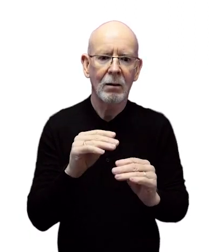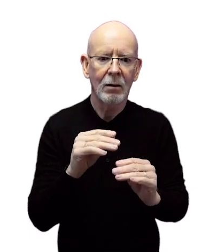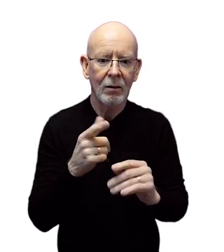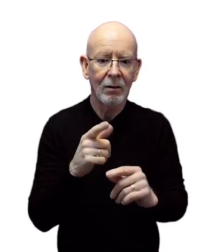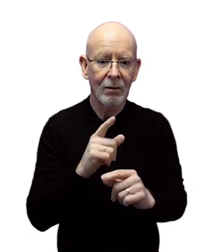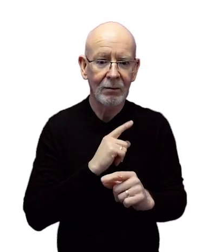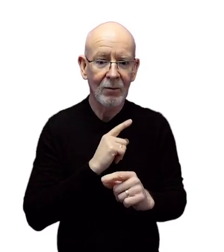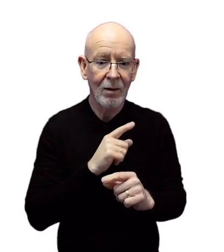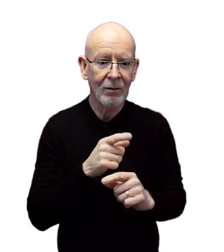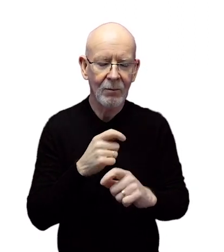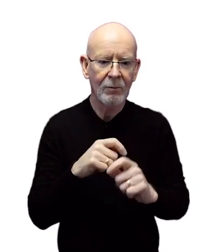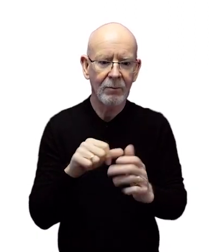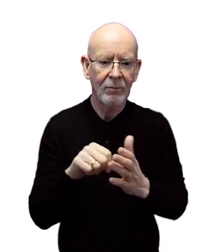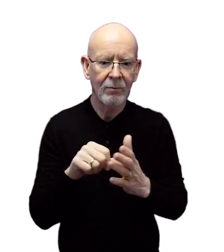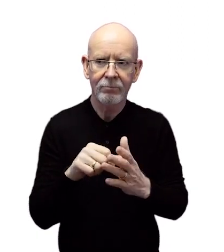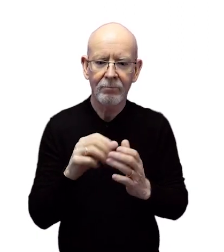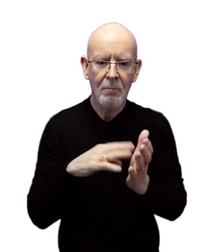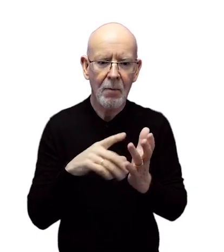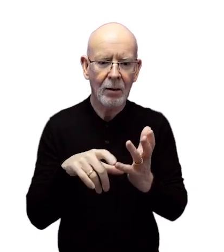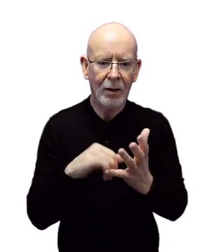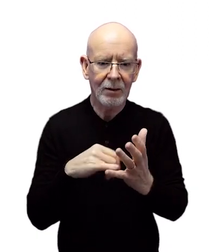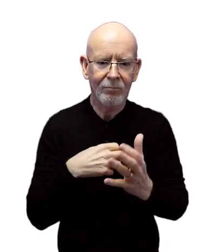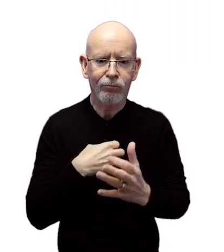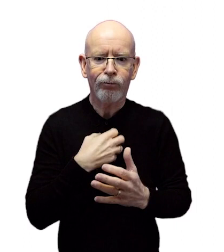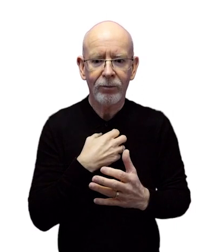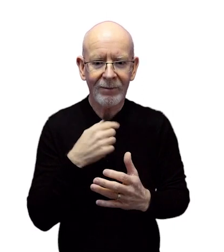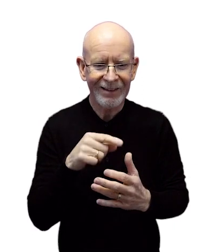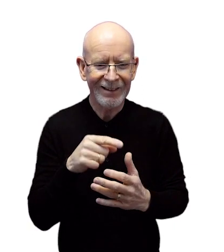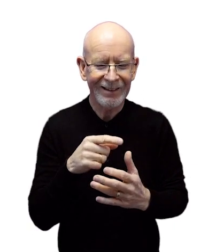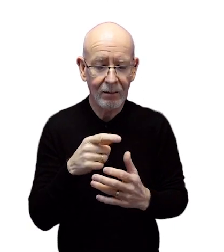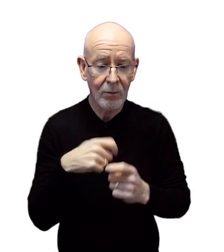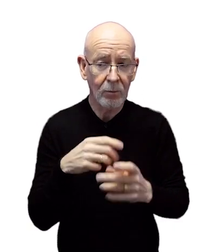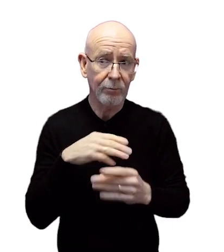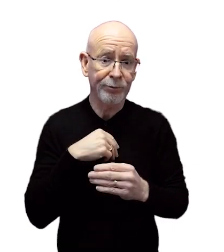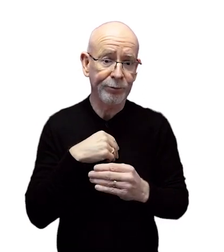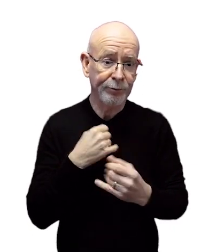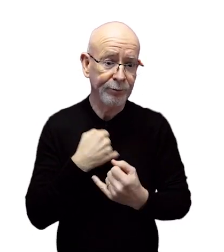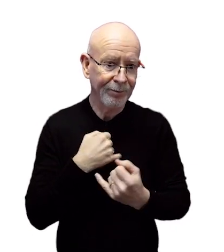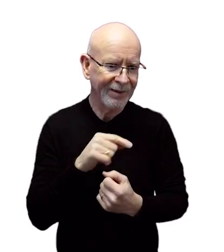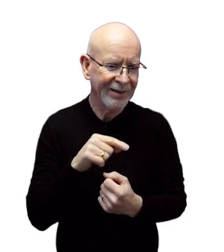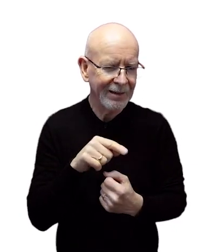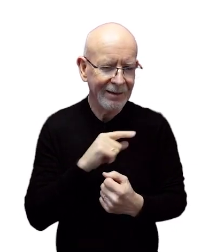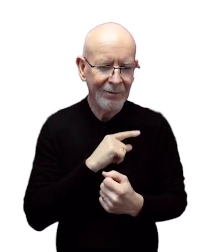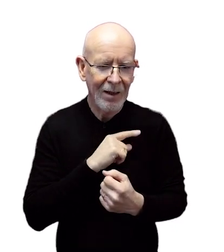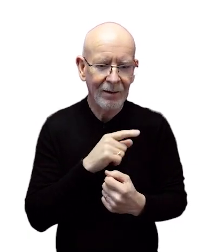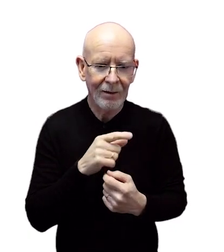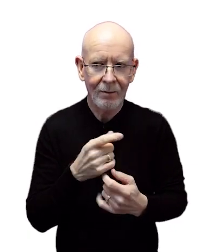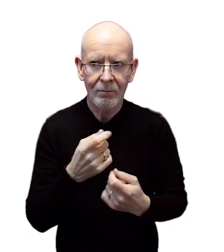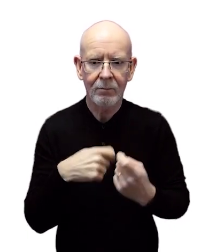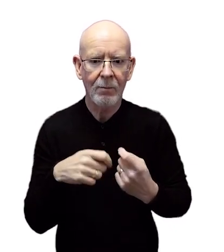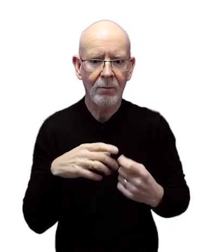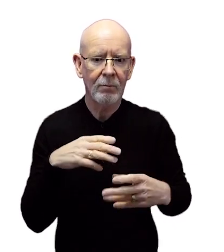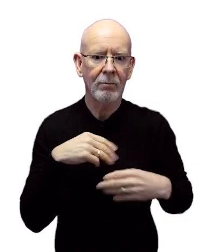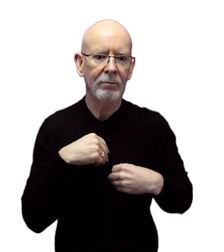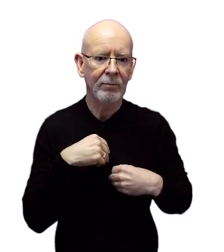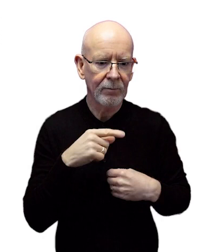well and we get a build-up of mucus which is a breeding ground for bacteria. This can then lead us to develop an infection